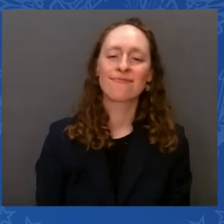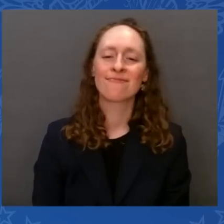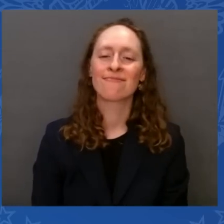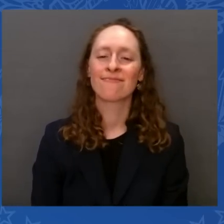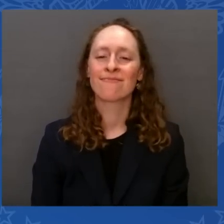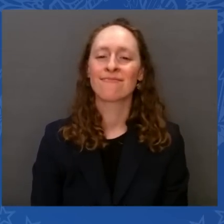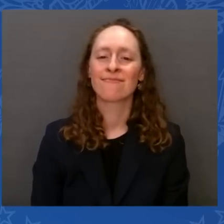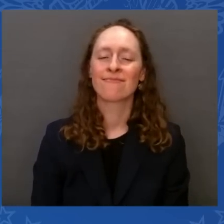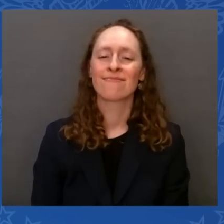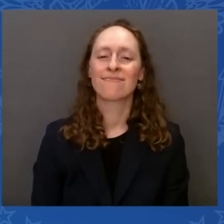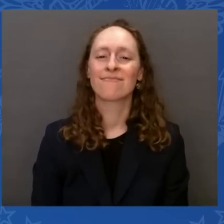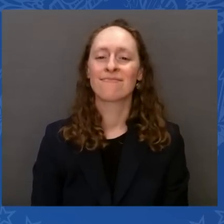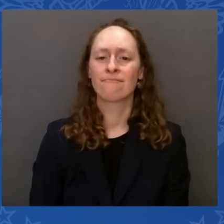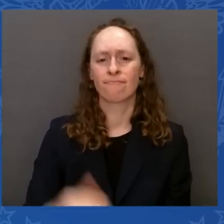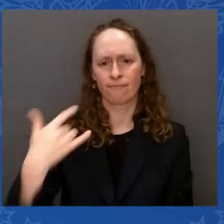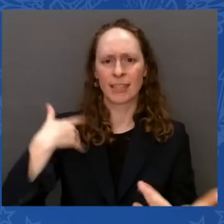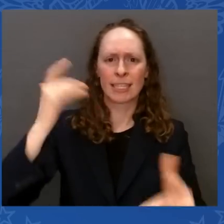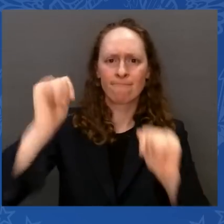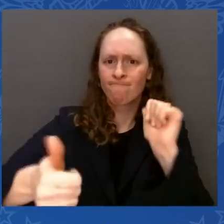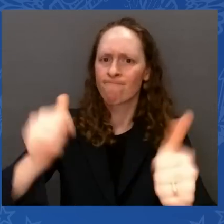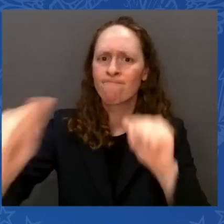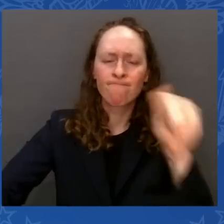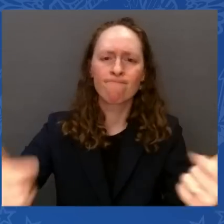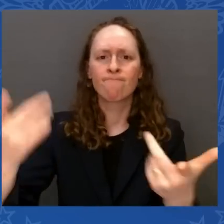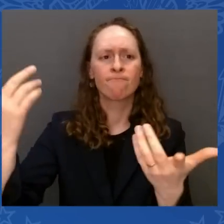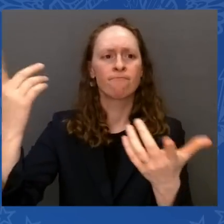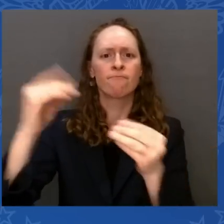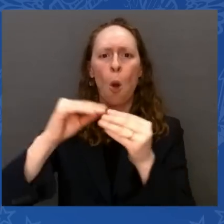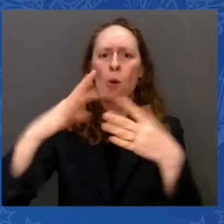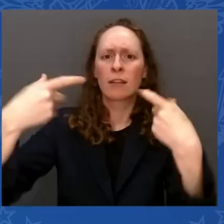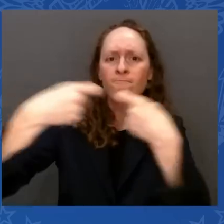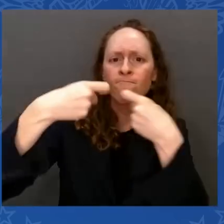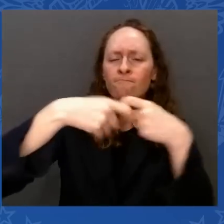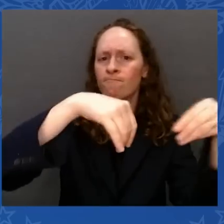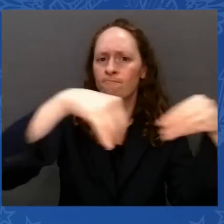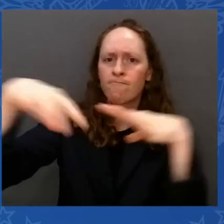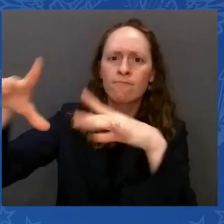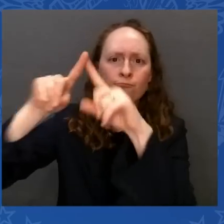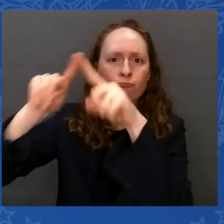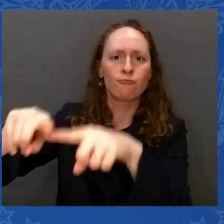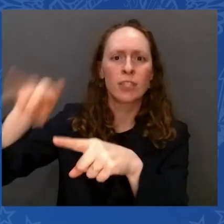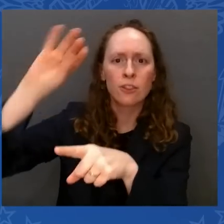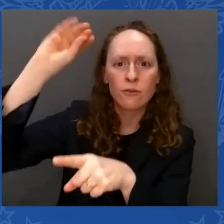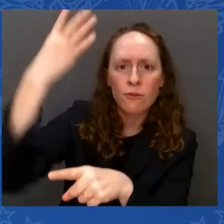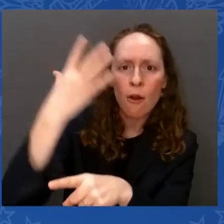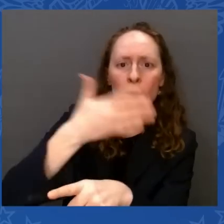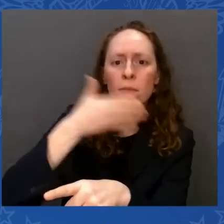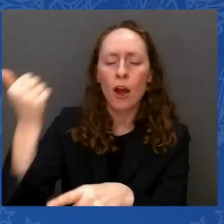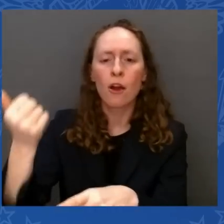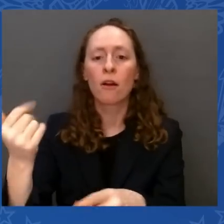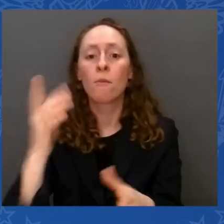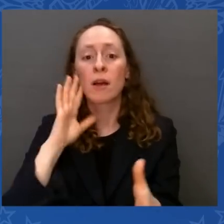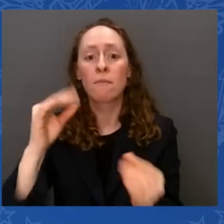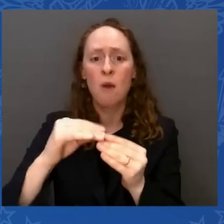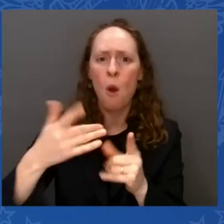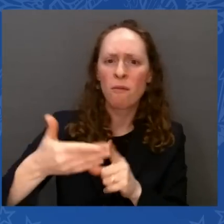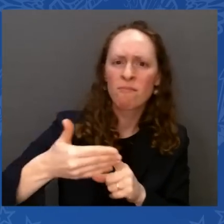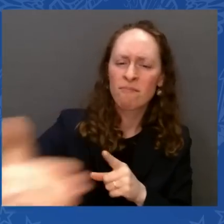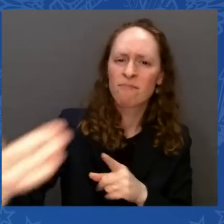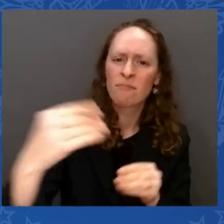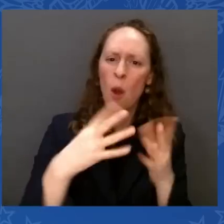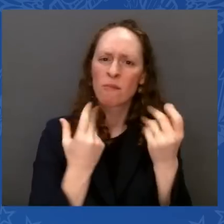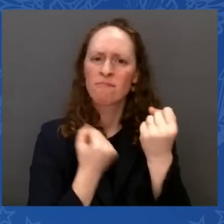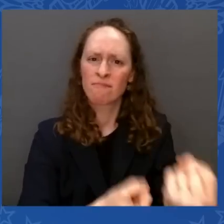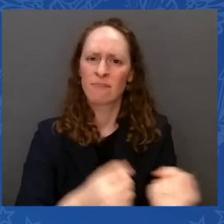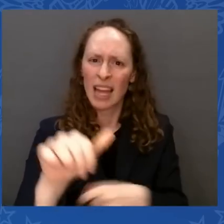we strengthen the affordable care act. Together, we're driving down health care costs. And together, we're driving down